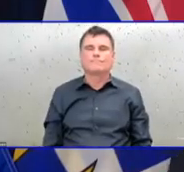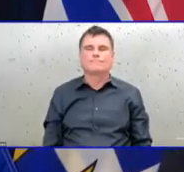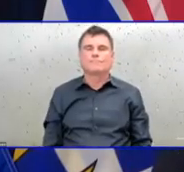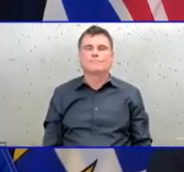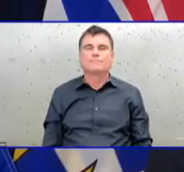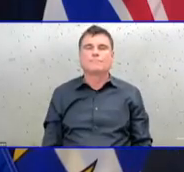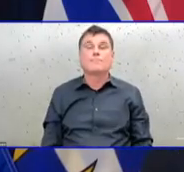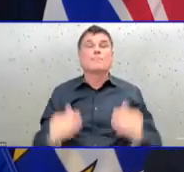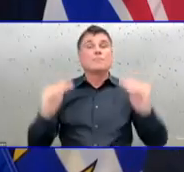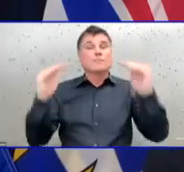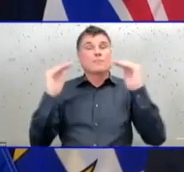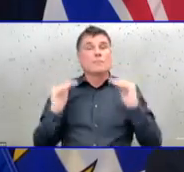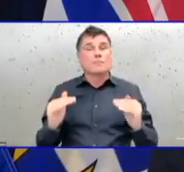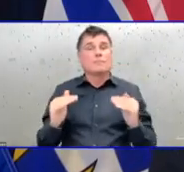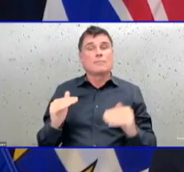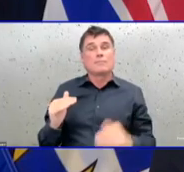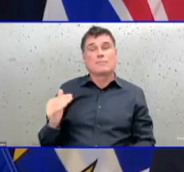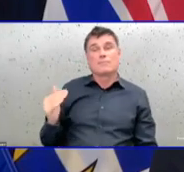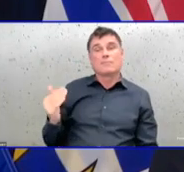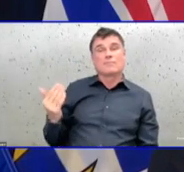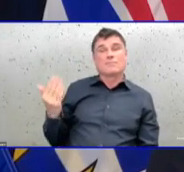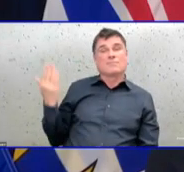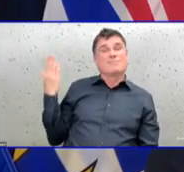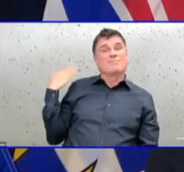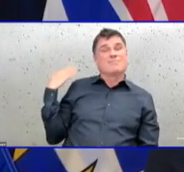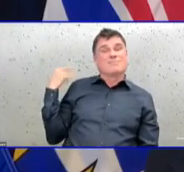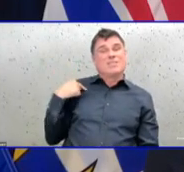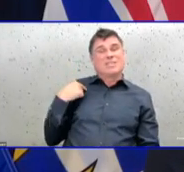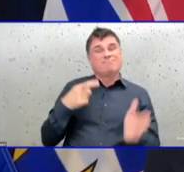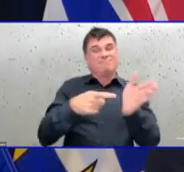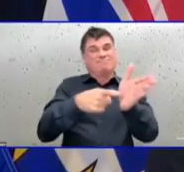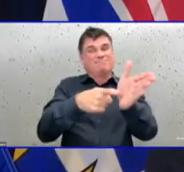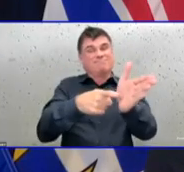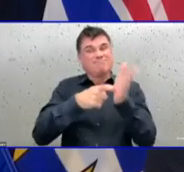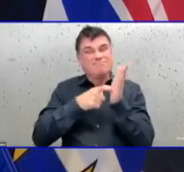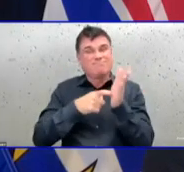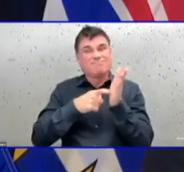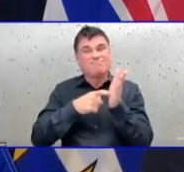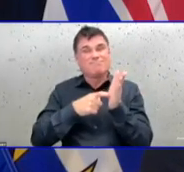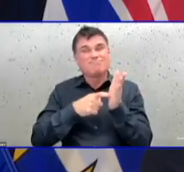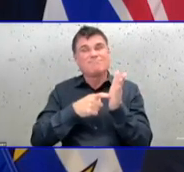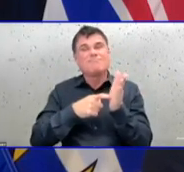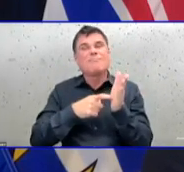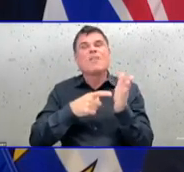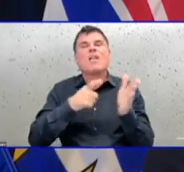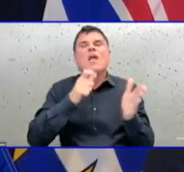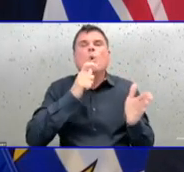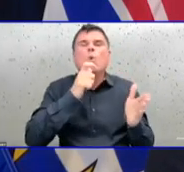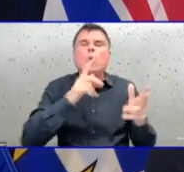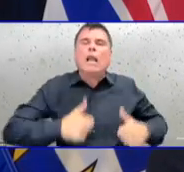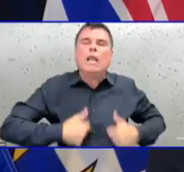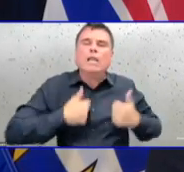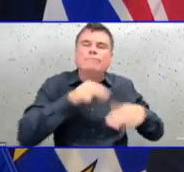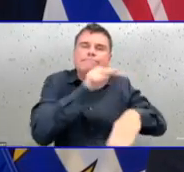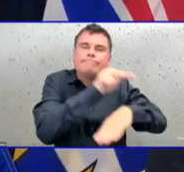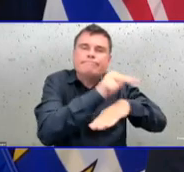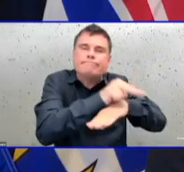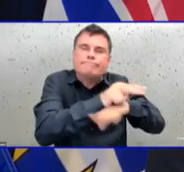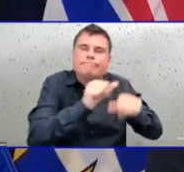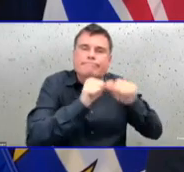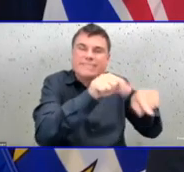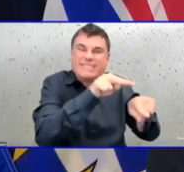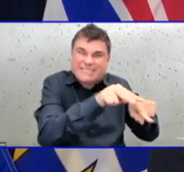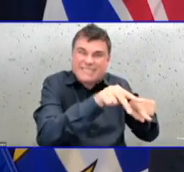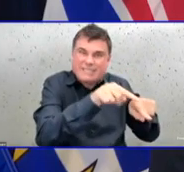workers by sharing the following statistics. That on August 12th, 2021, when the